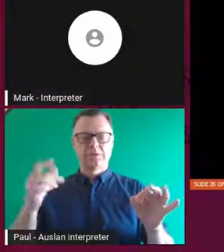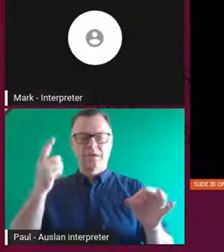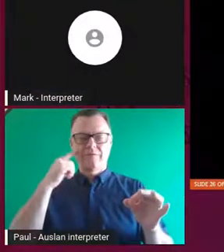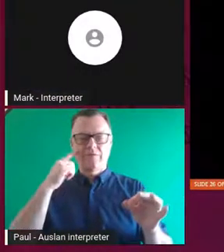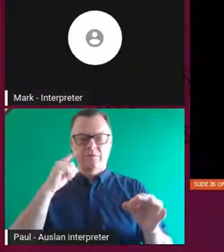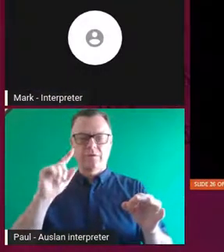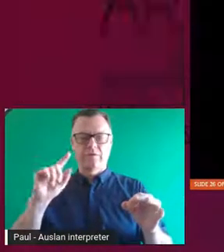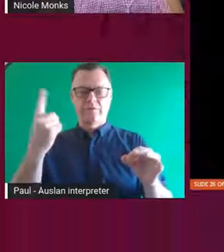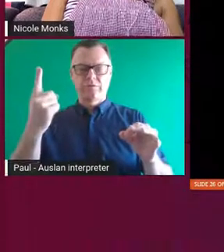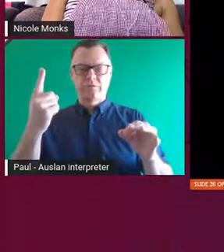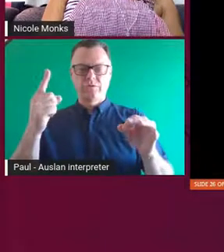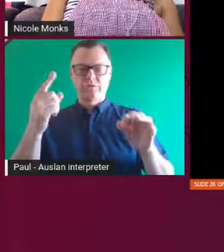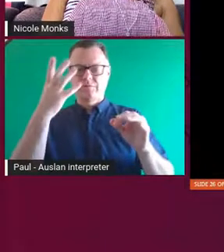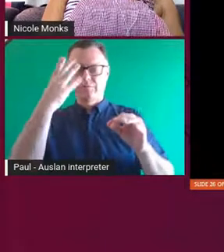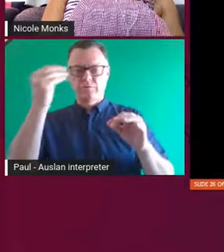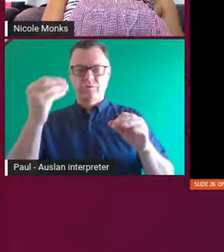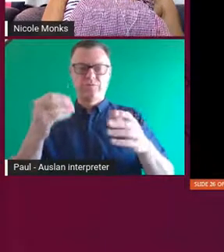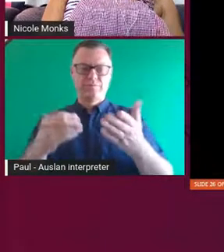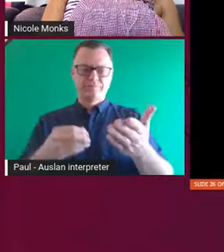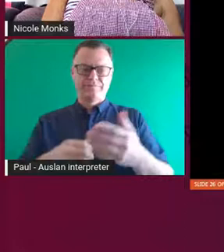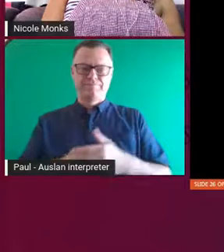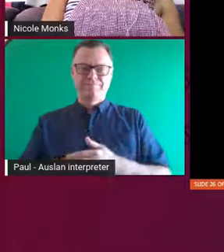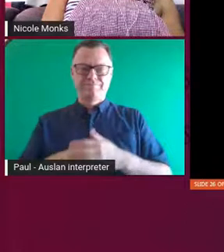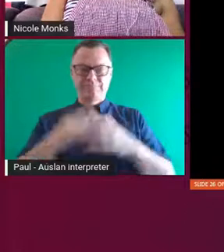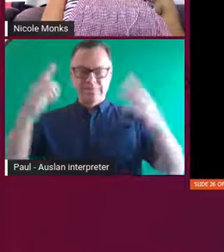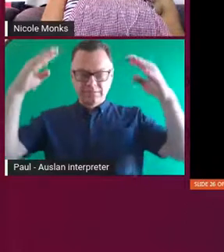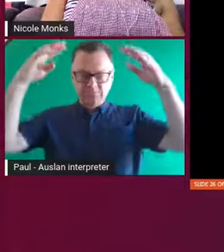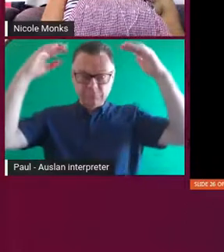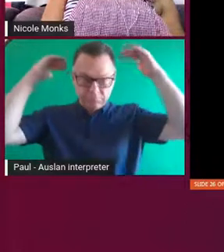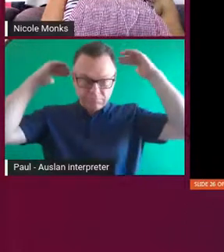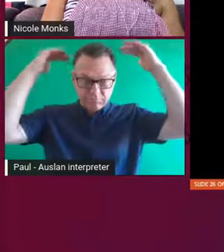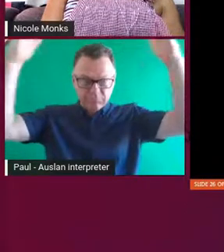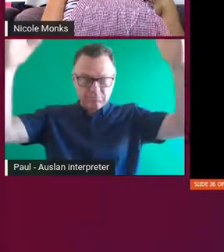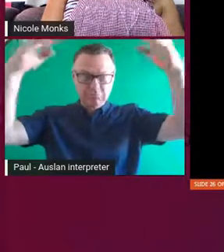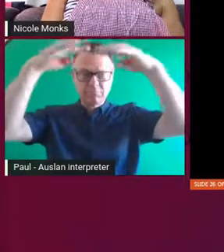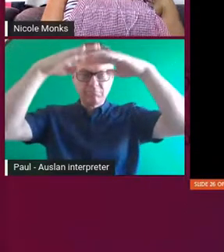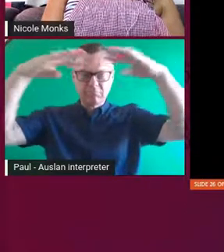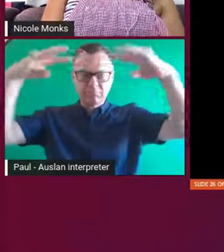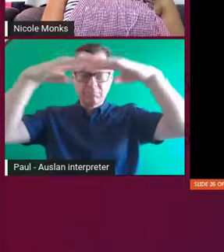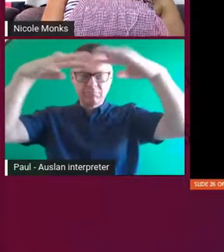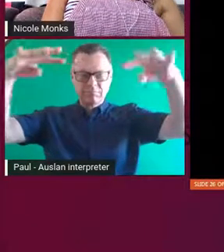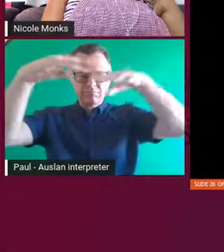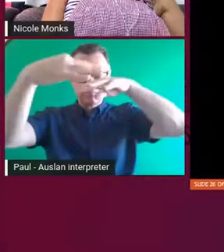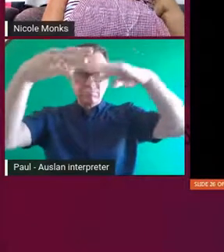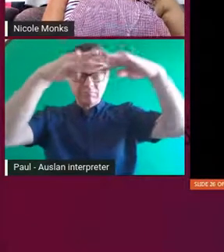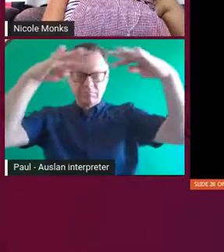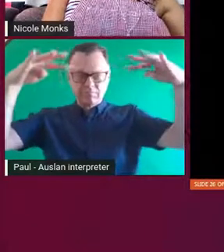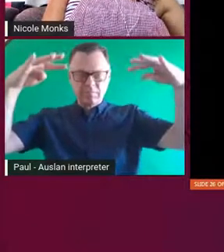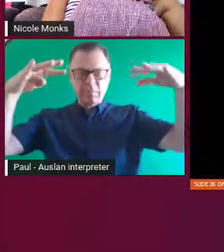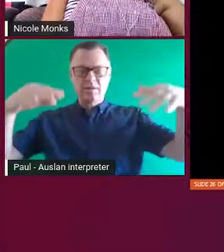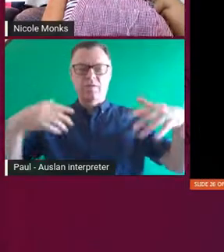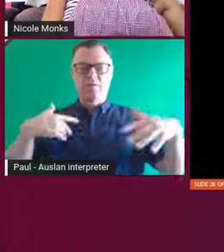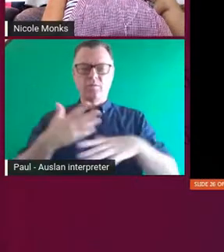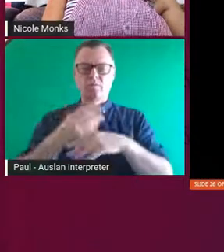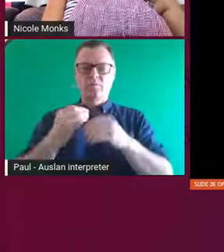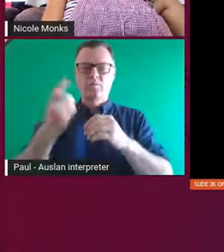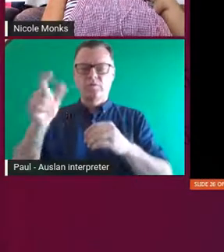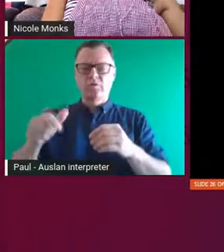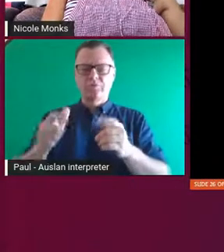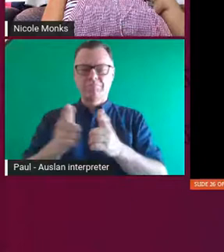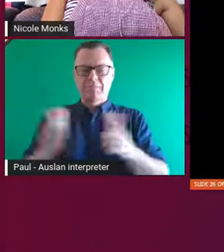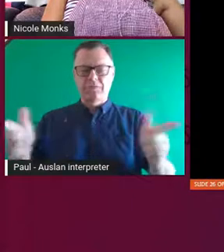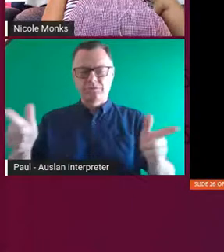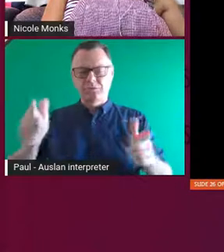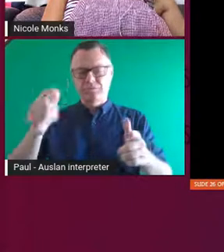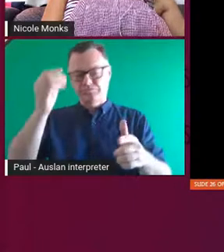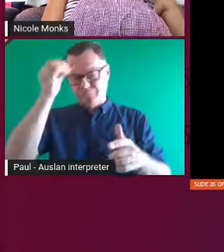those, the shade structure, you can start to see, you'll see the